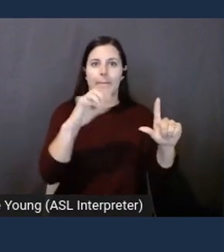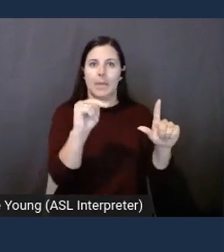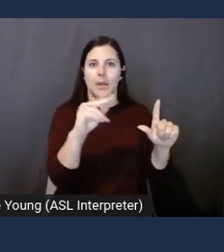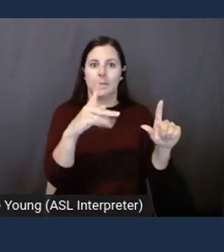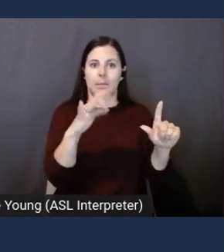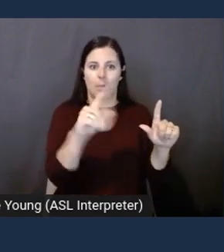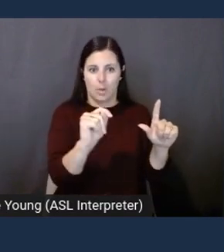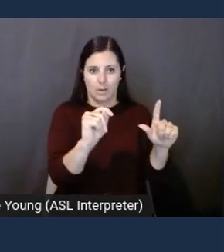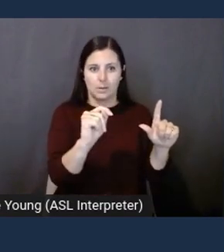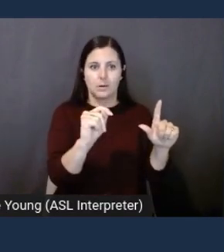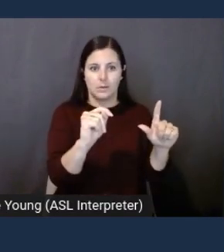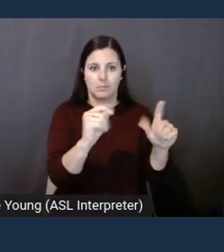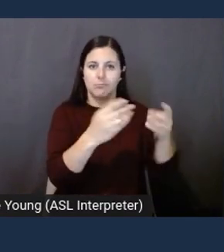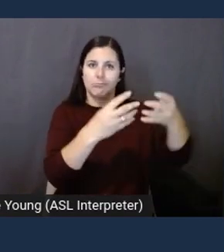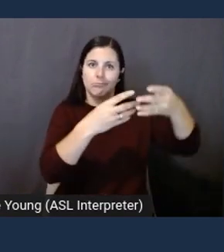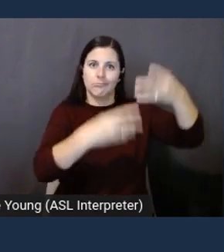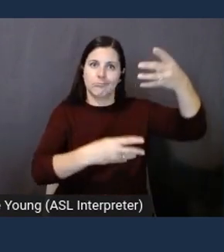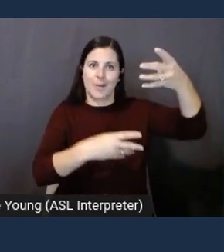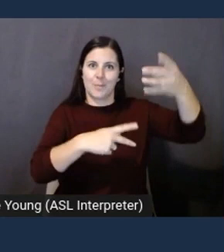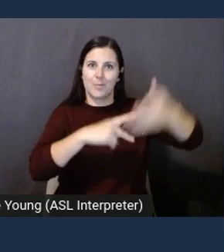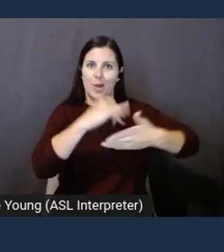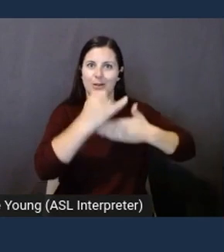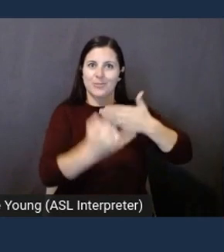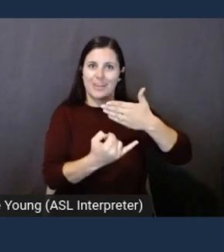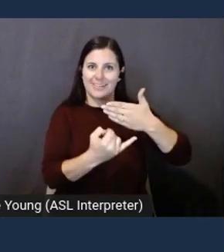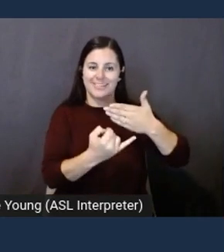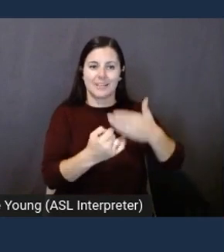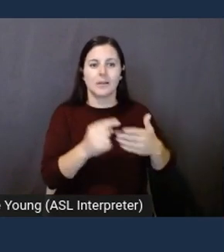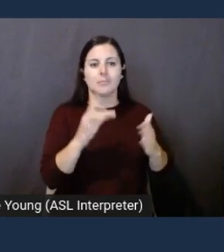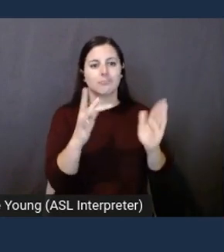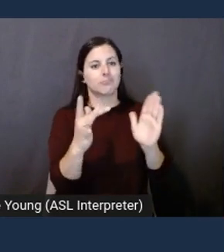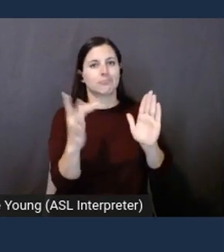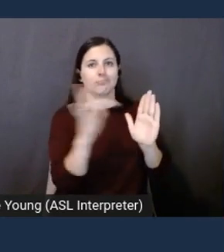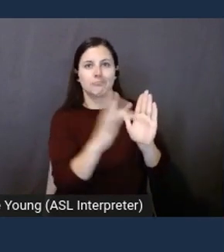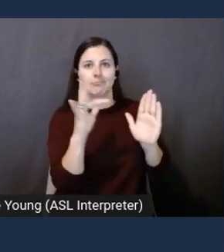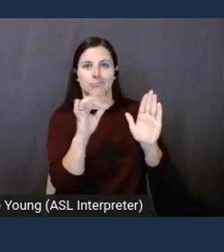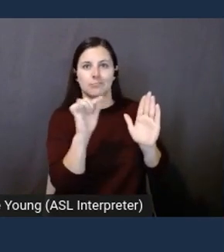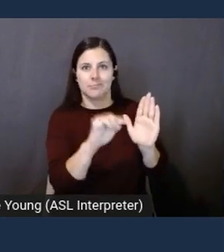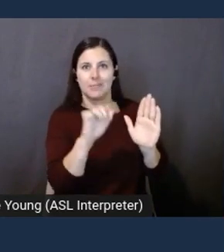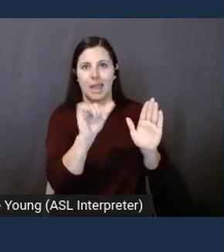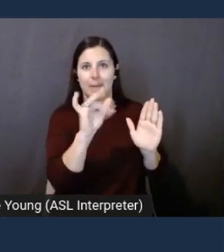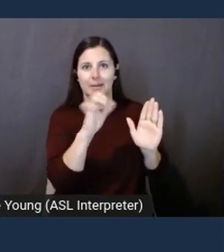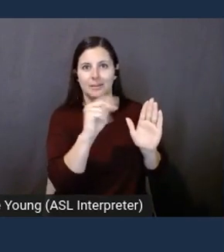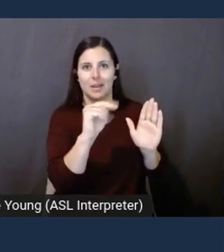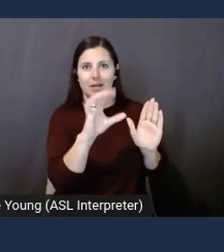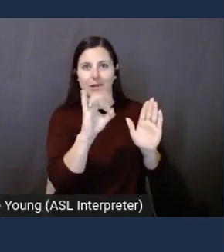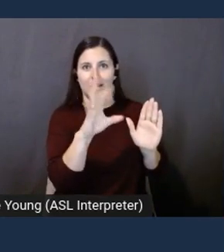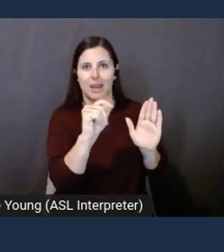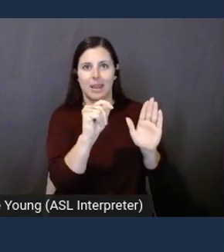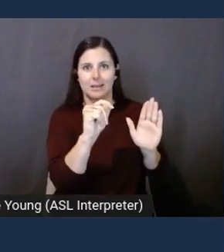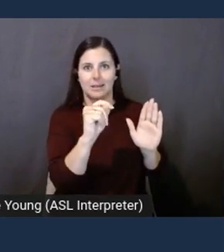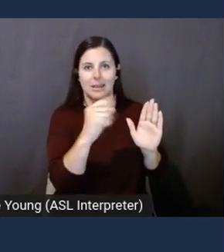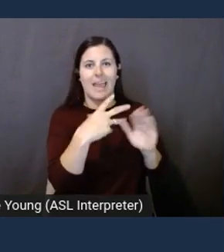There's a complete list of projects. So, I'm going to click on this particular project, which is Amazon Connect outbound dialer.